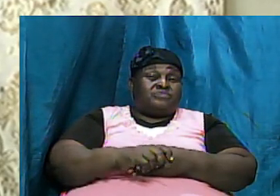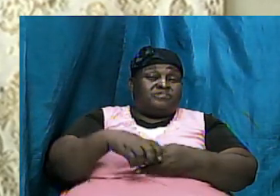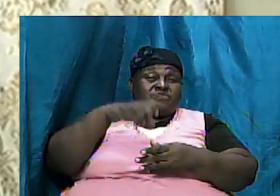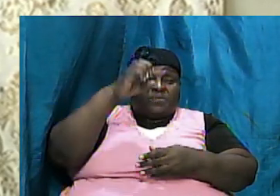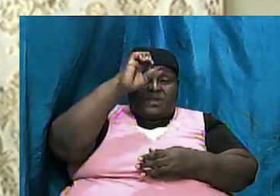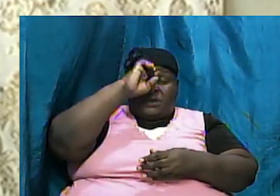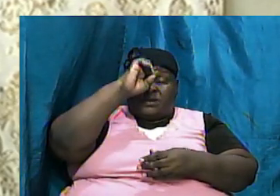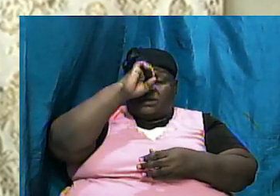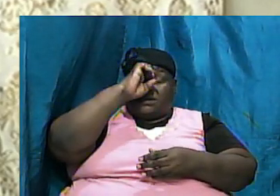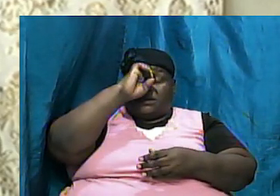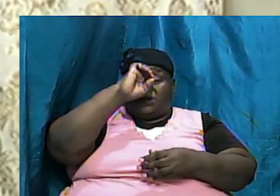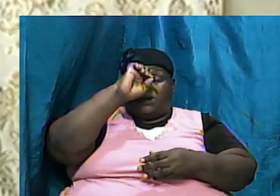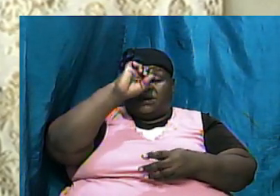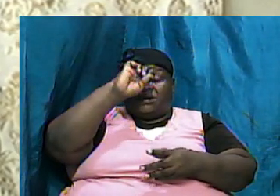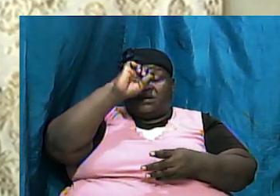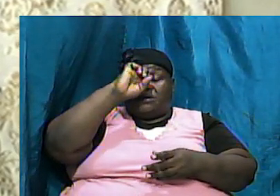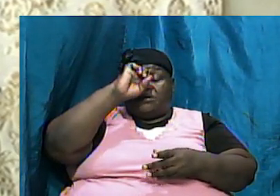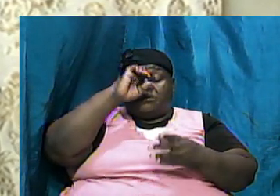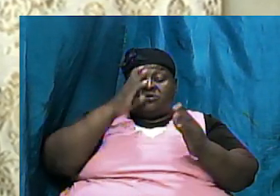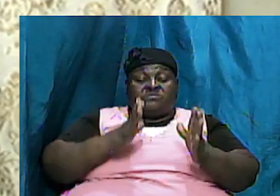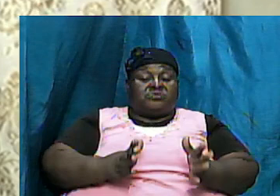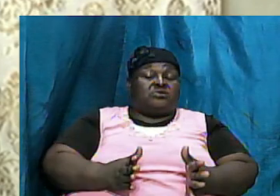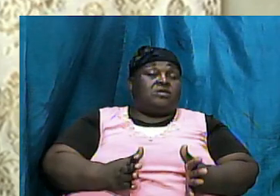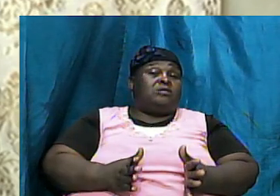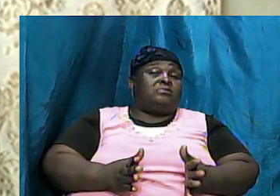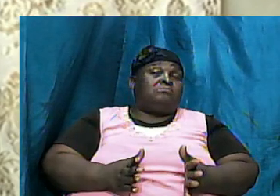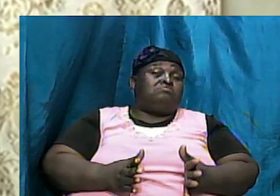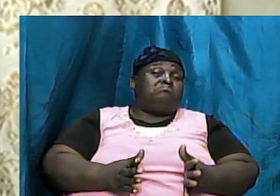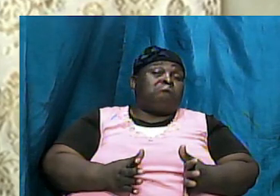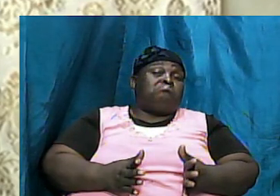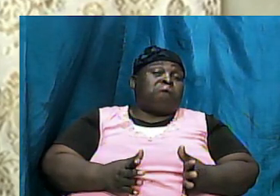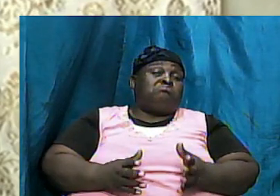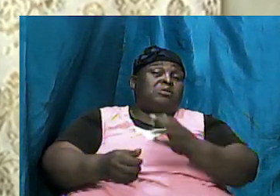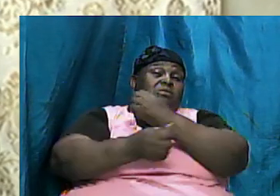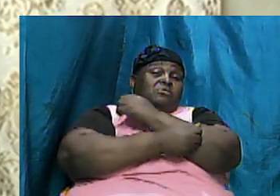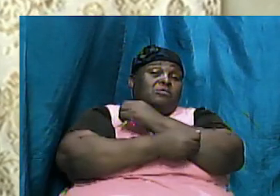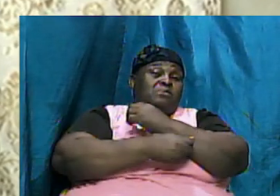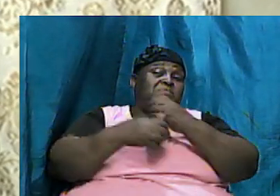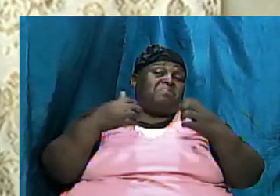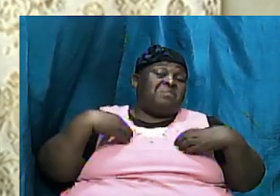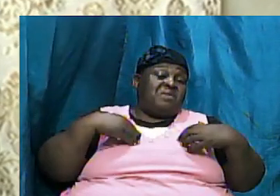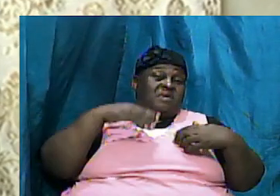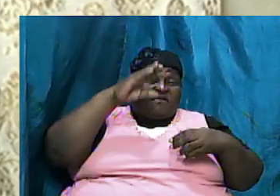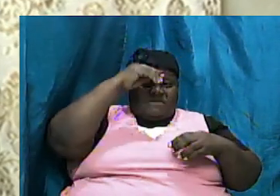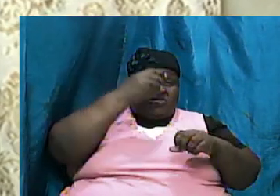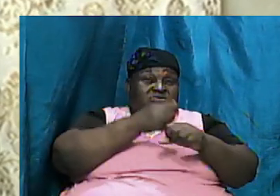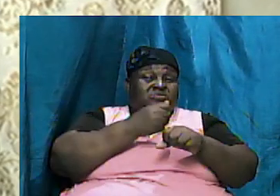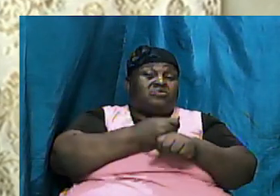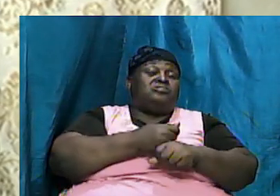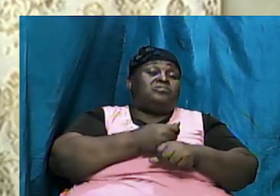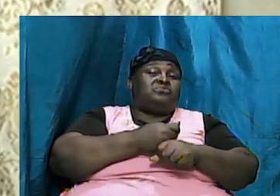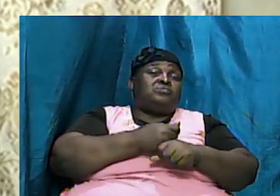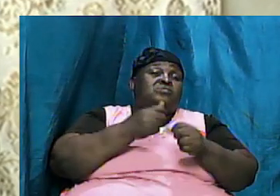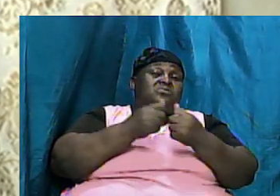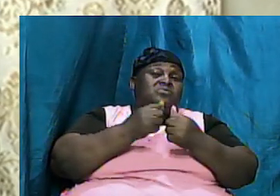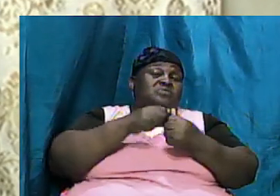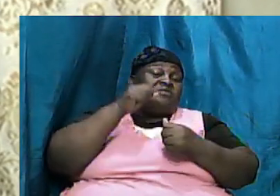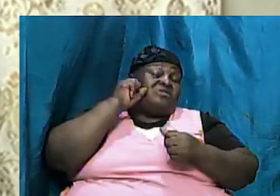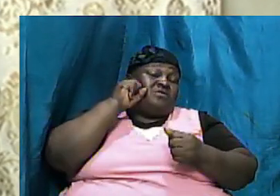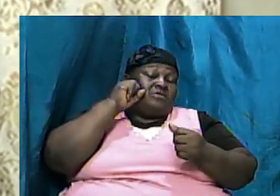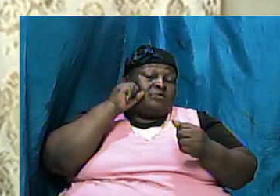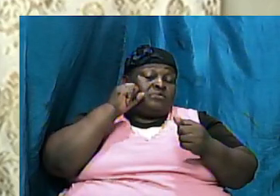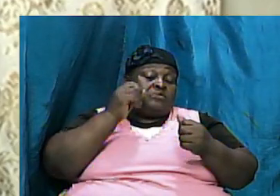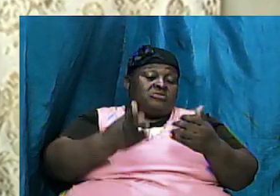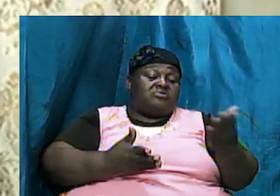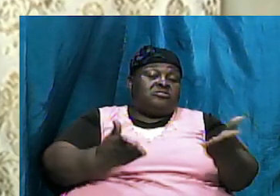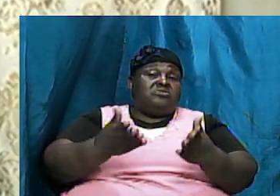and Abraham had a son with her Ishmael who was the father of the Arab nation